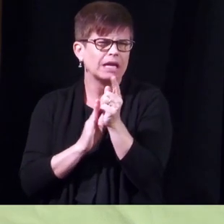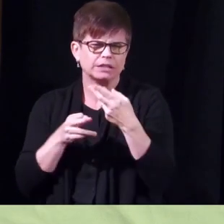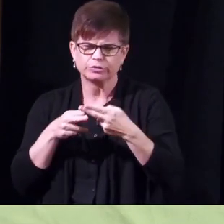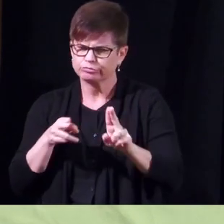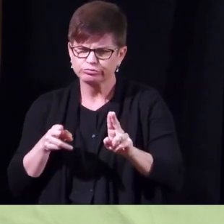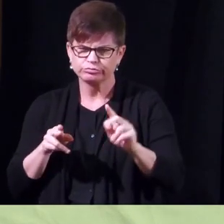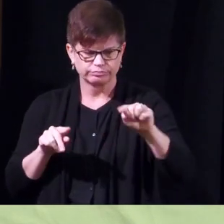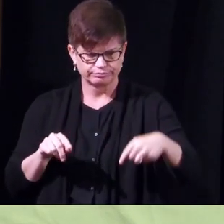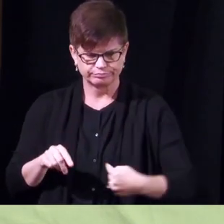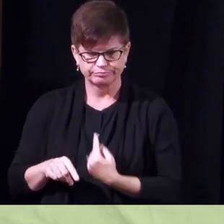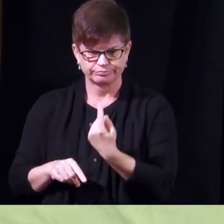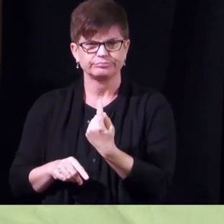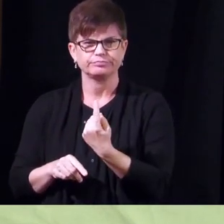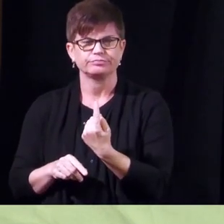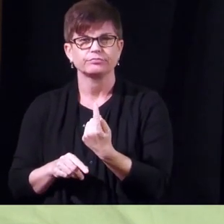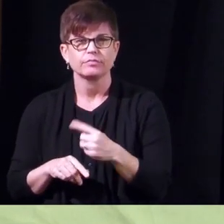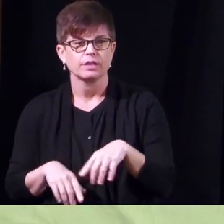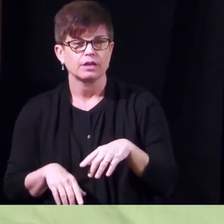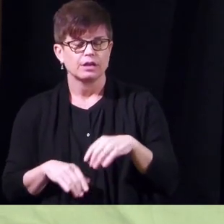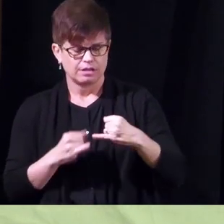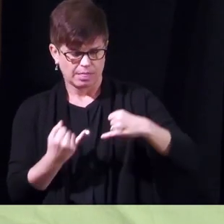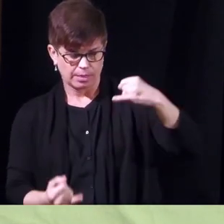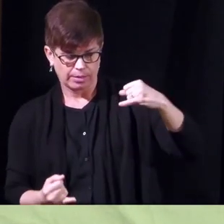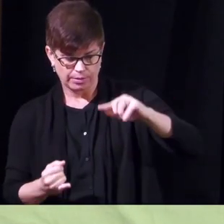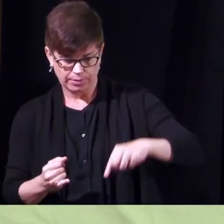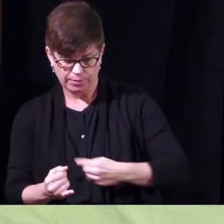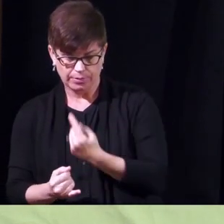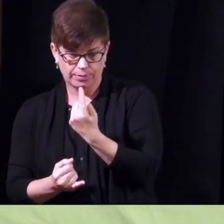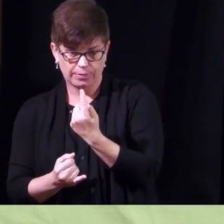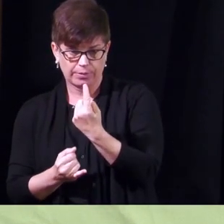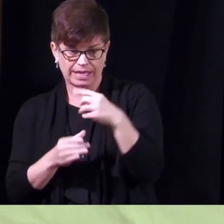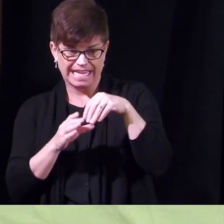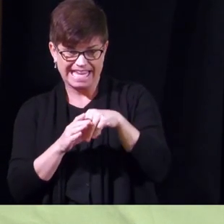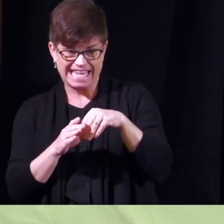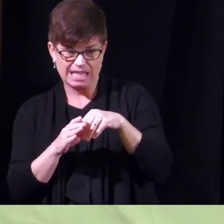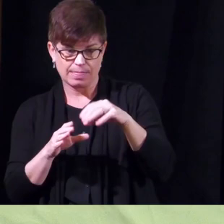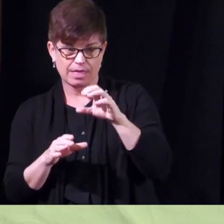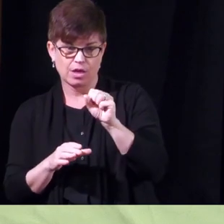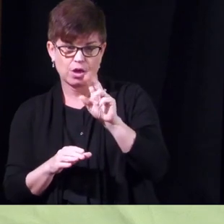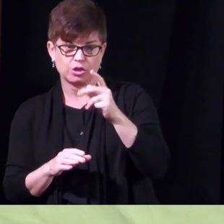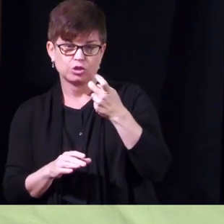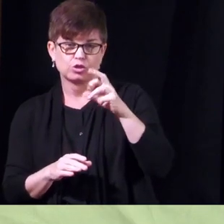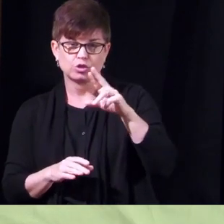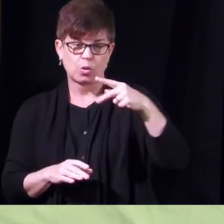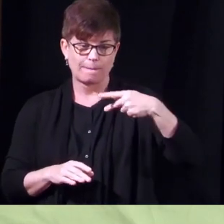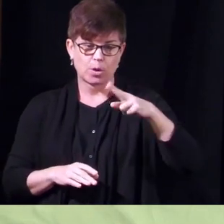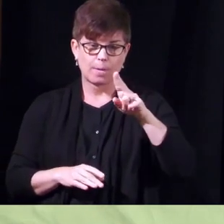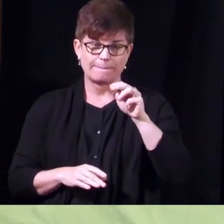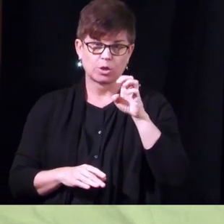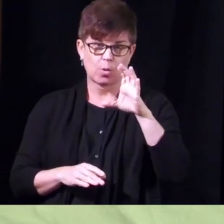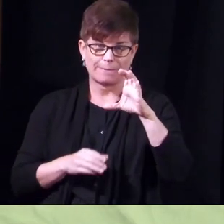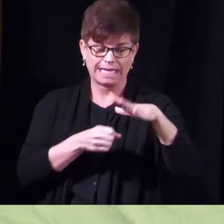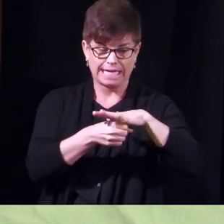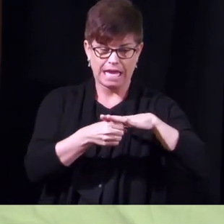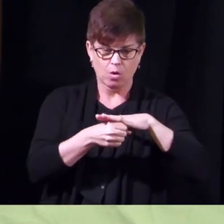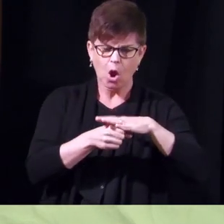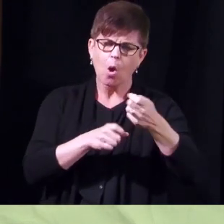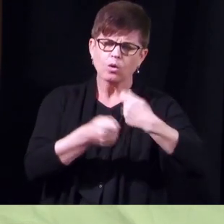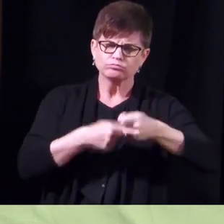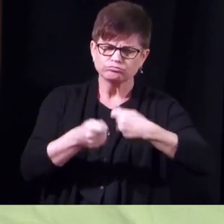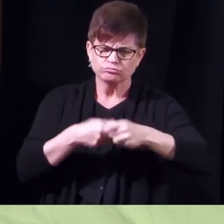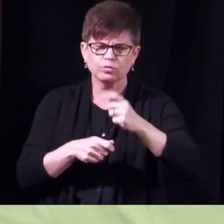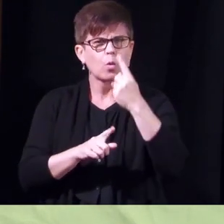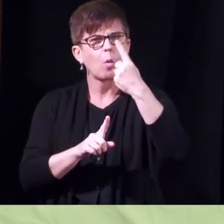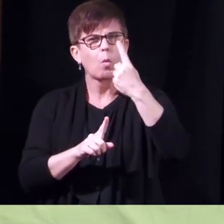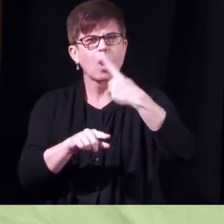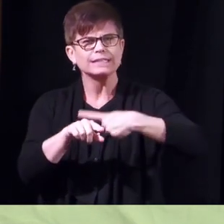catheter in the suprapubic area uh it'll uh it just has to be changed once a month but if you were to take it